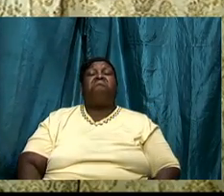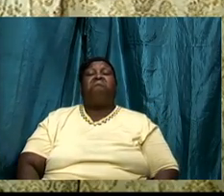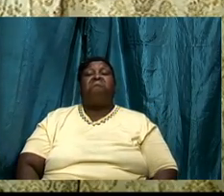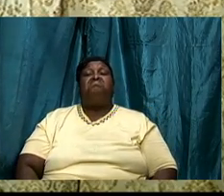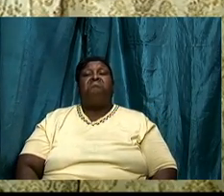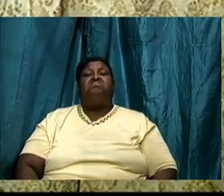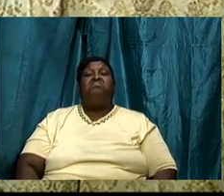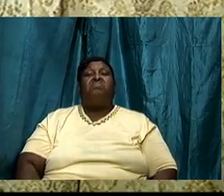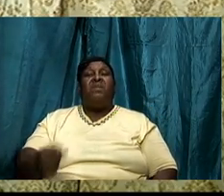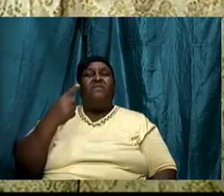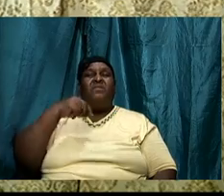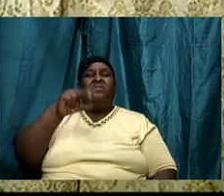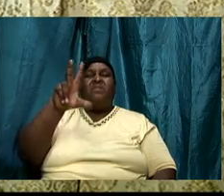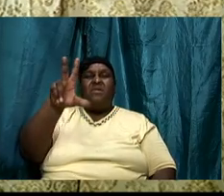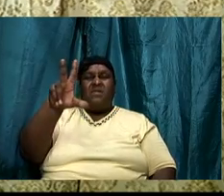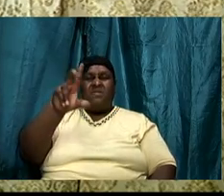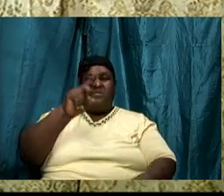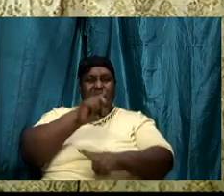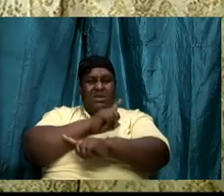for three days